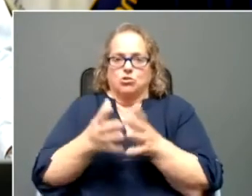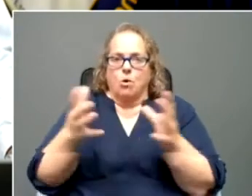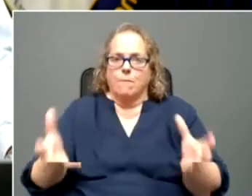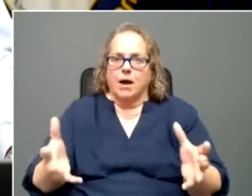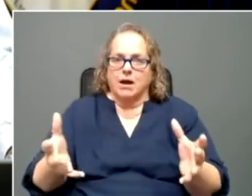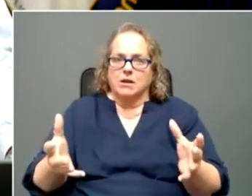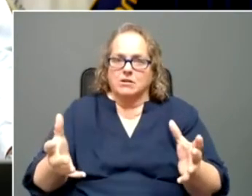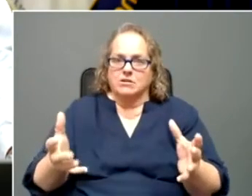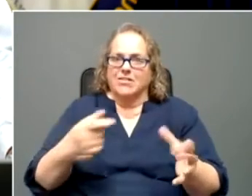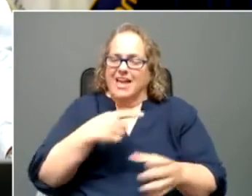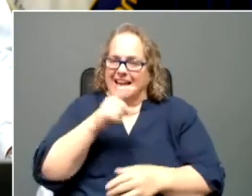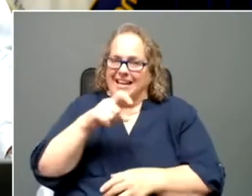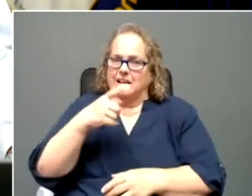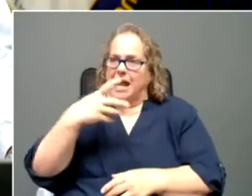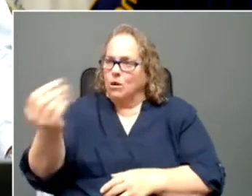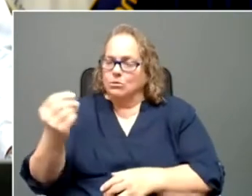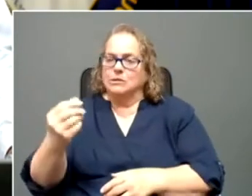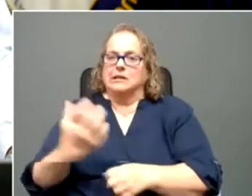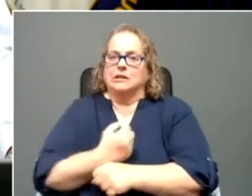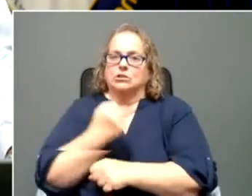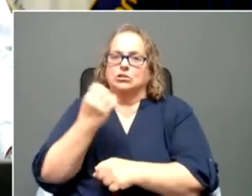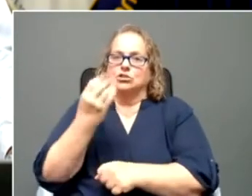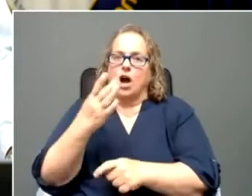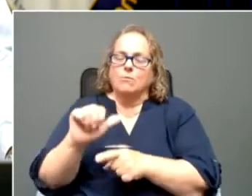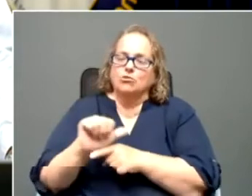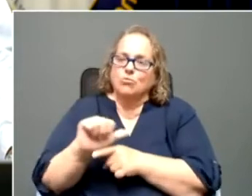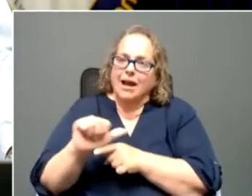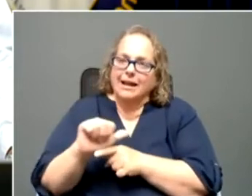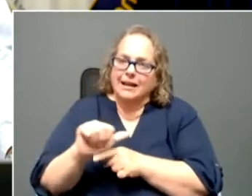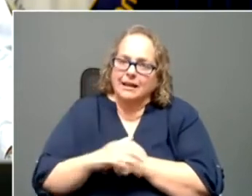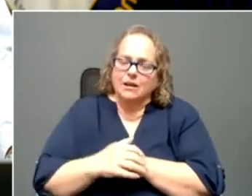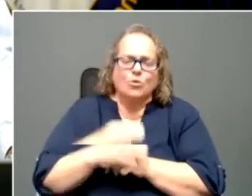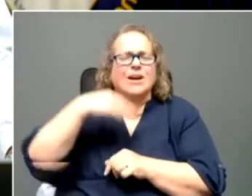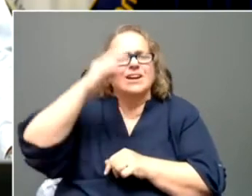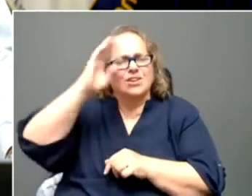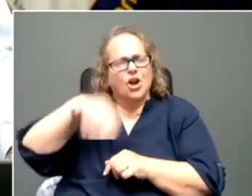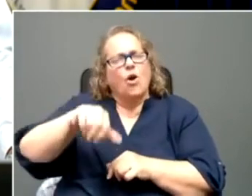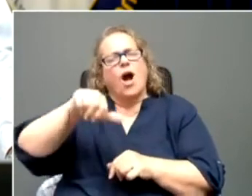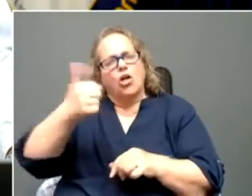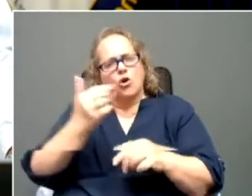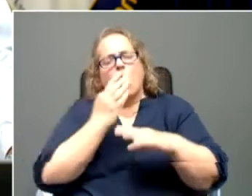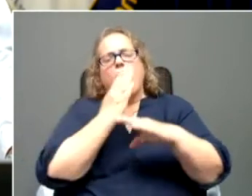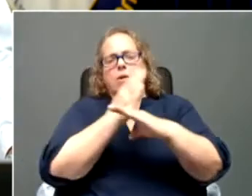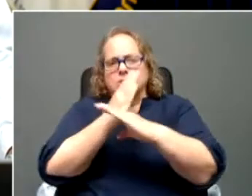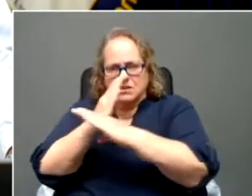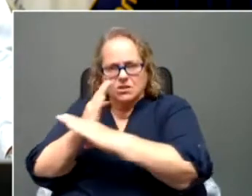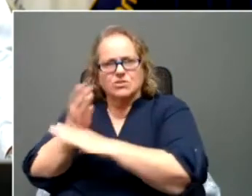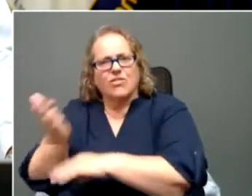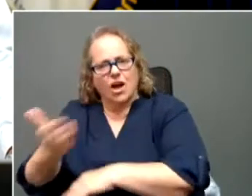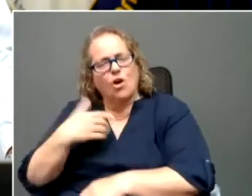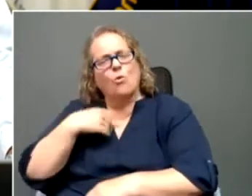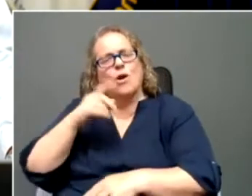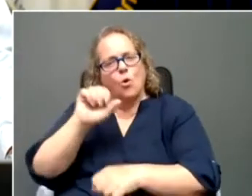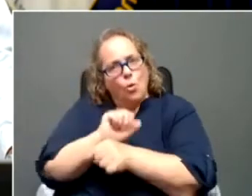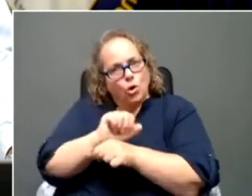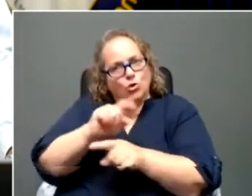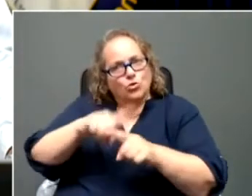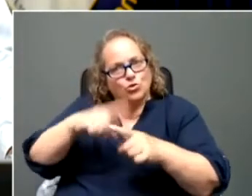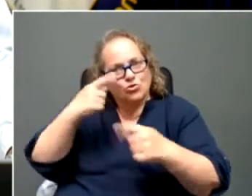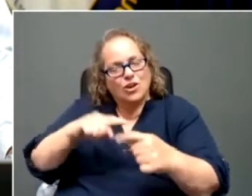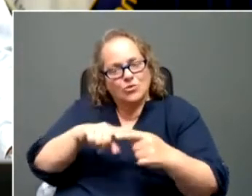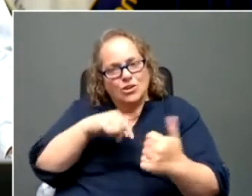that job training. We know these other obstacles exist and we're working to address them. But to, um,